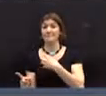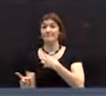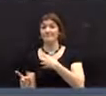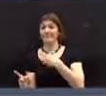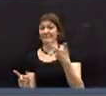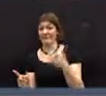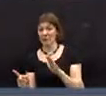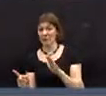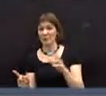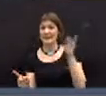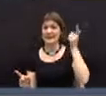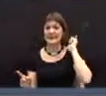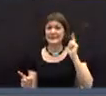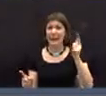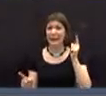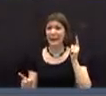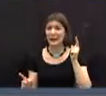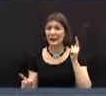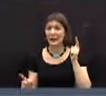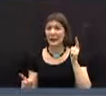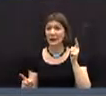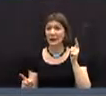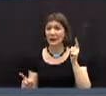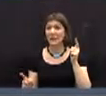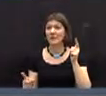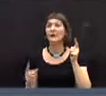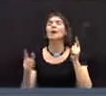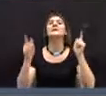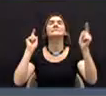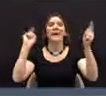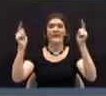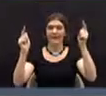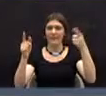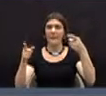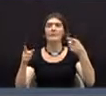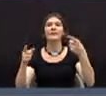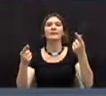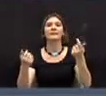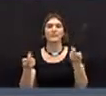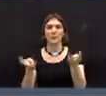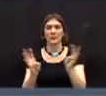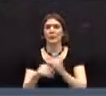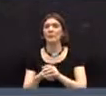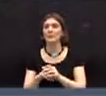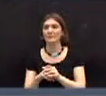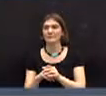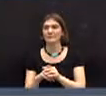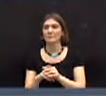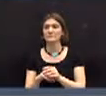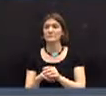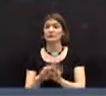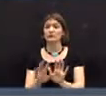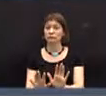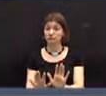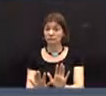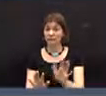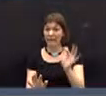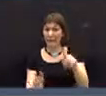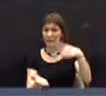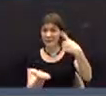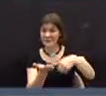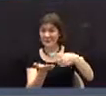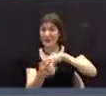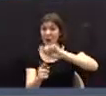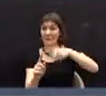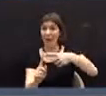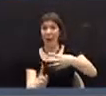decision. Is there a second to that appeal? Second. Mr. Fennell seconded it. Is there discussion